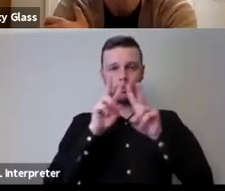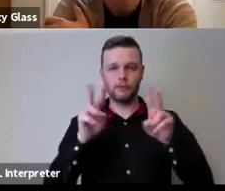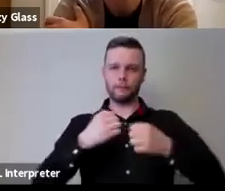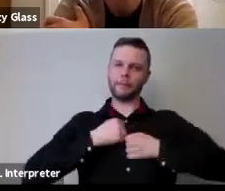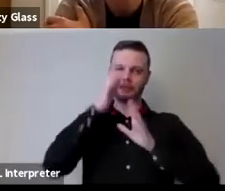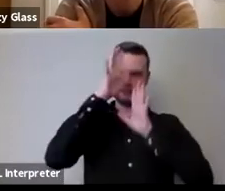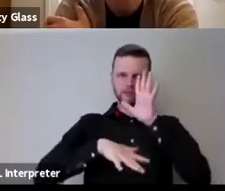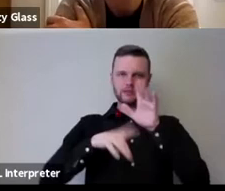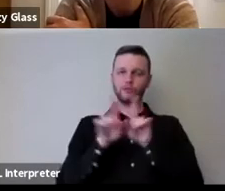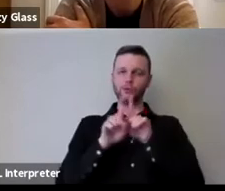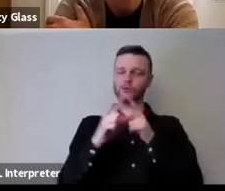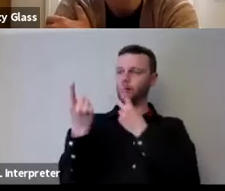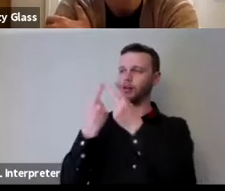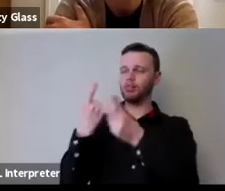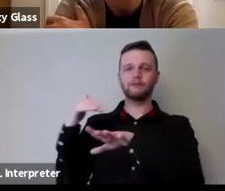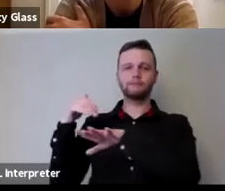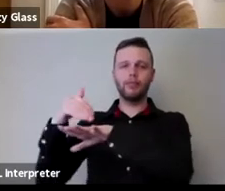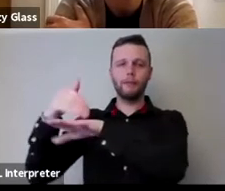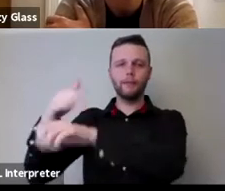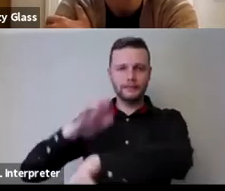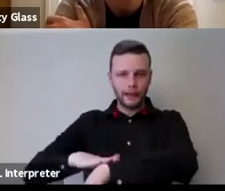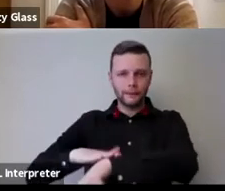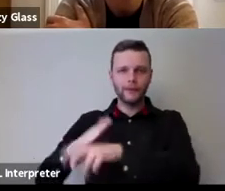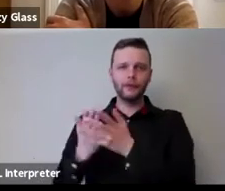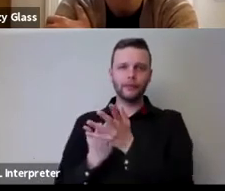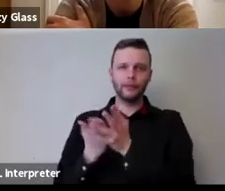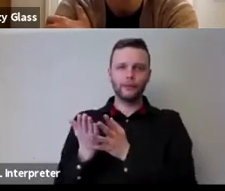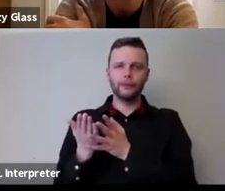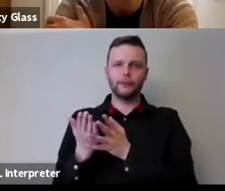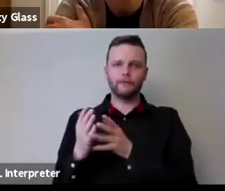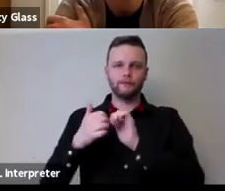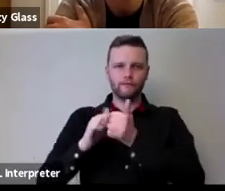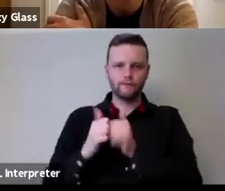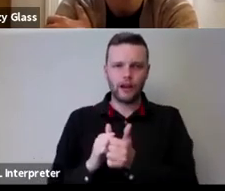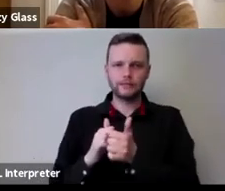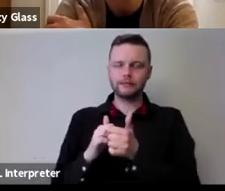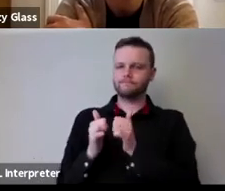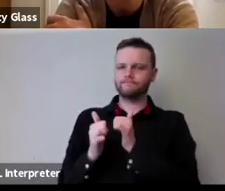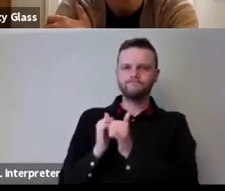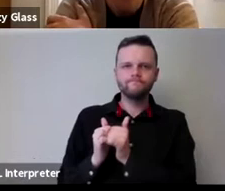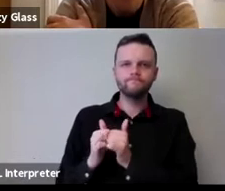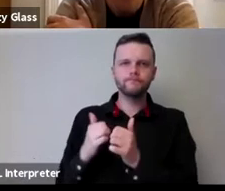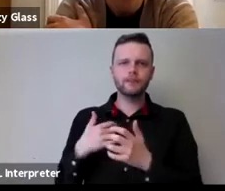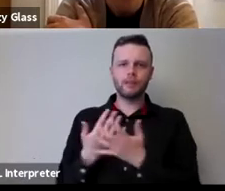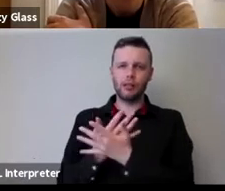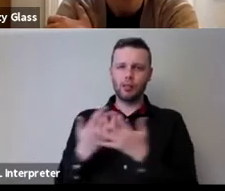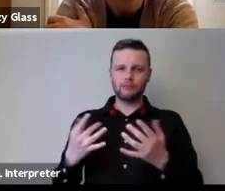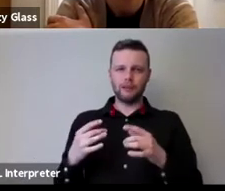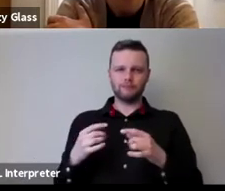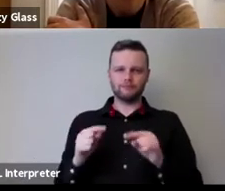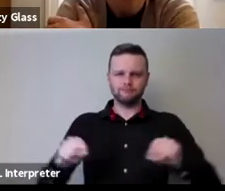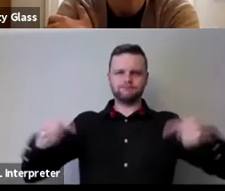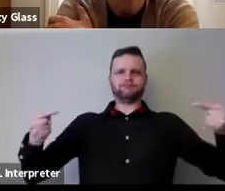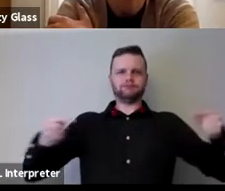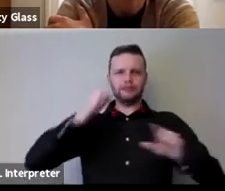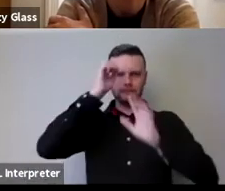experience about the impact of this time on um friends and peers and it's been there's been quite polarized experiences i